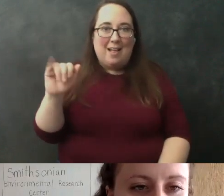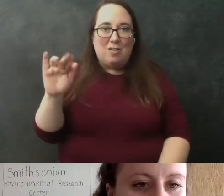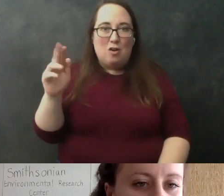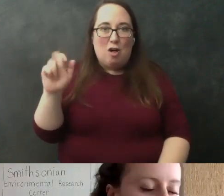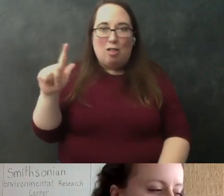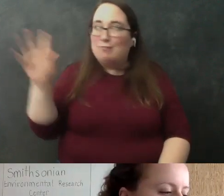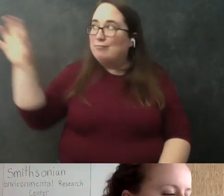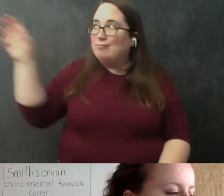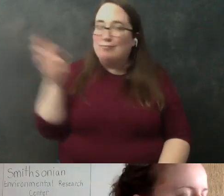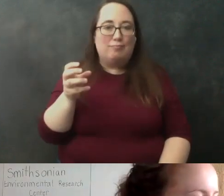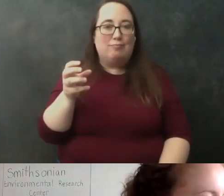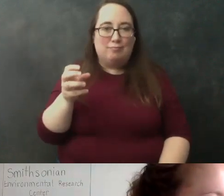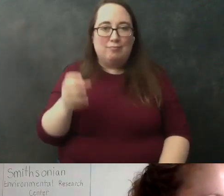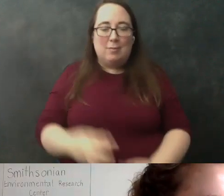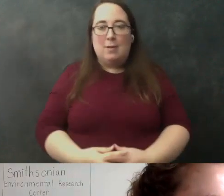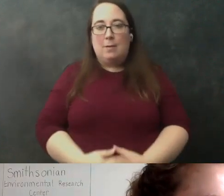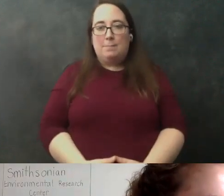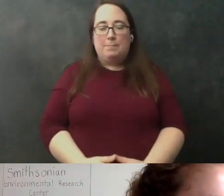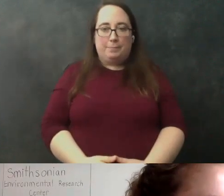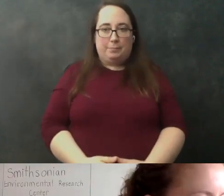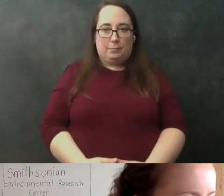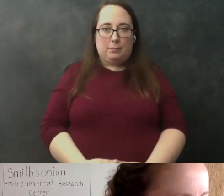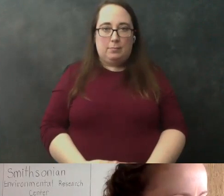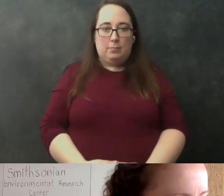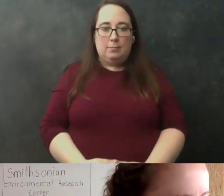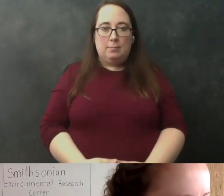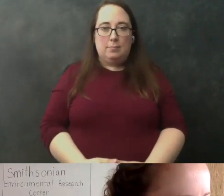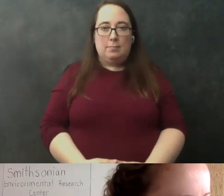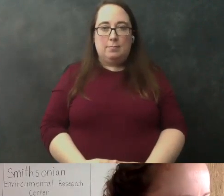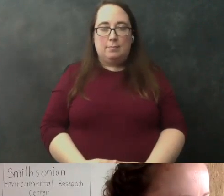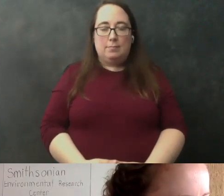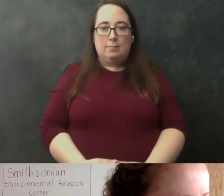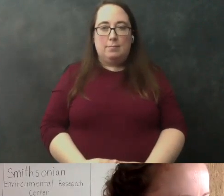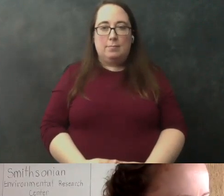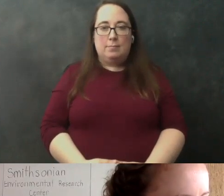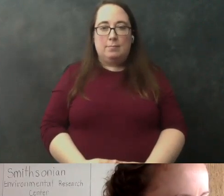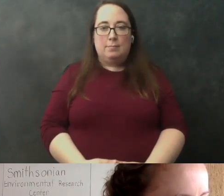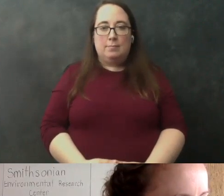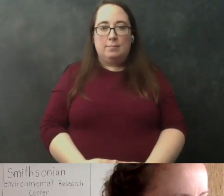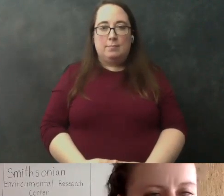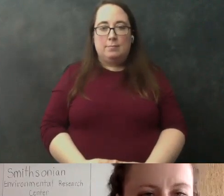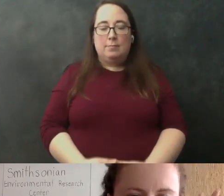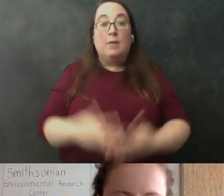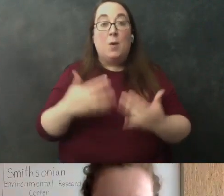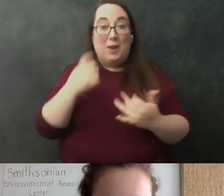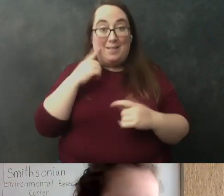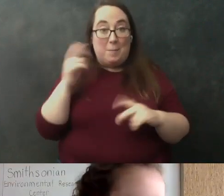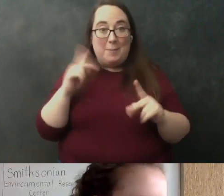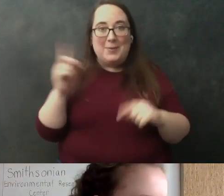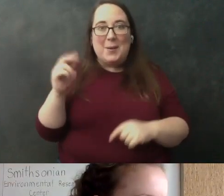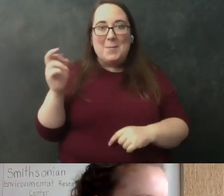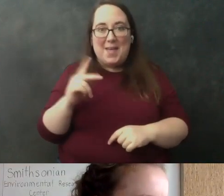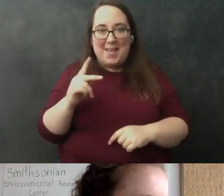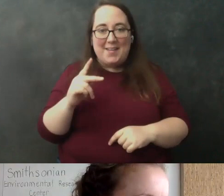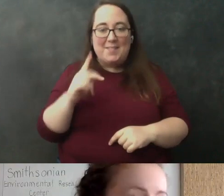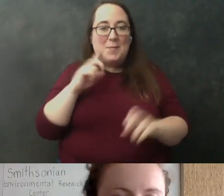and while we're waiting for everyone to do that for those of you who are still here